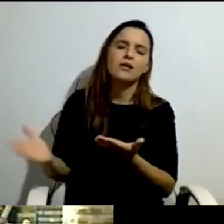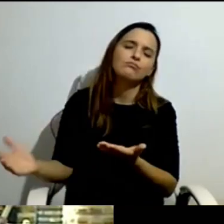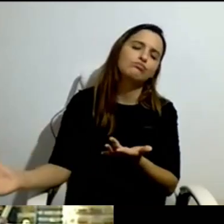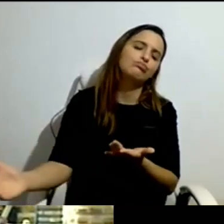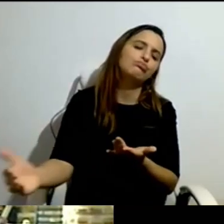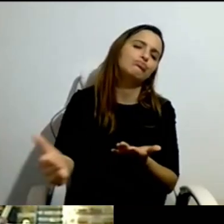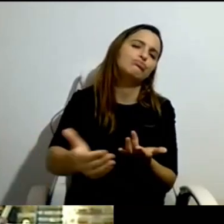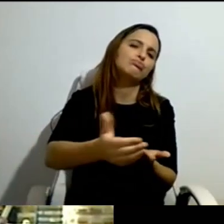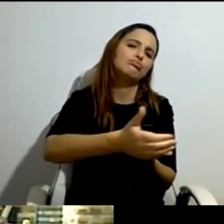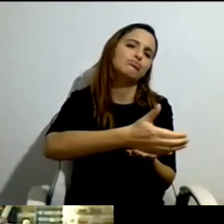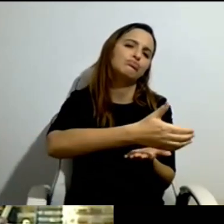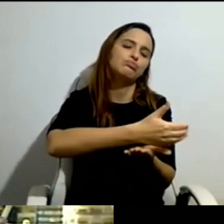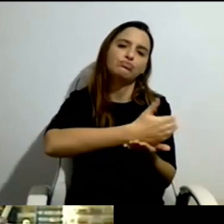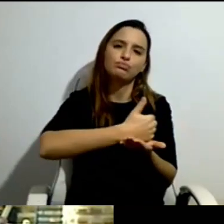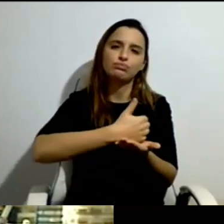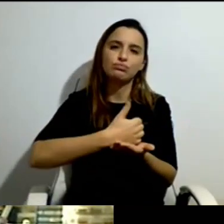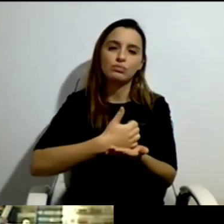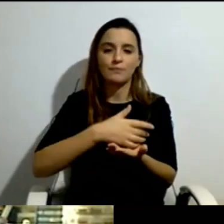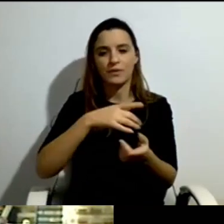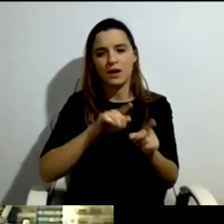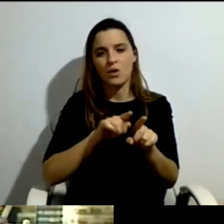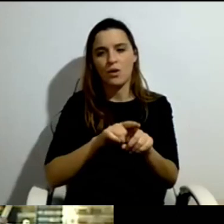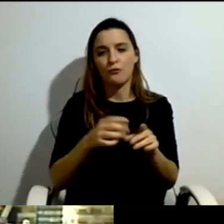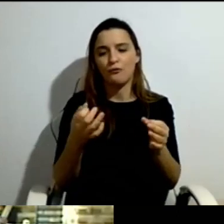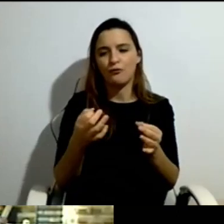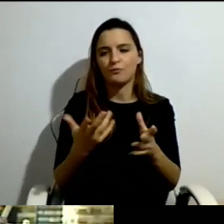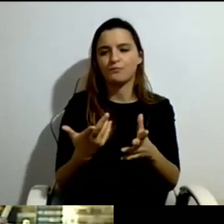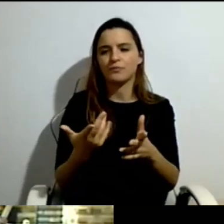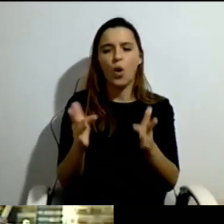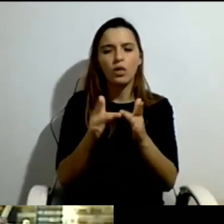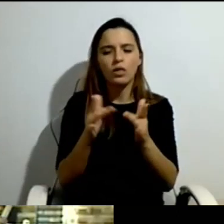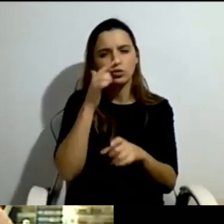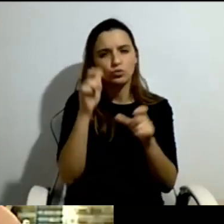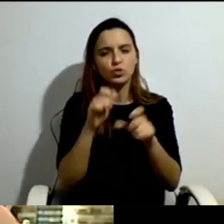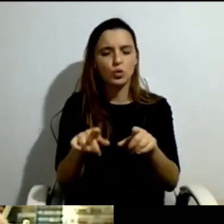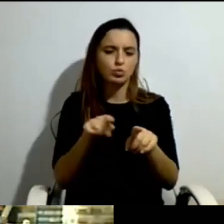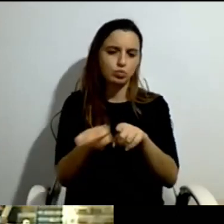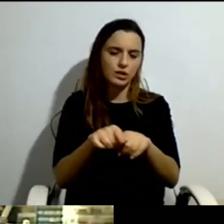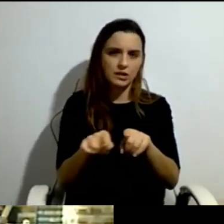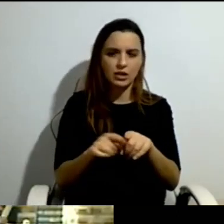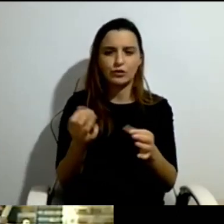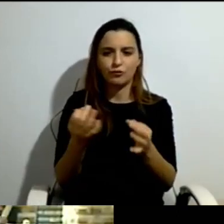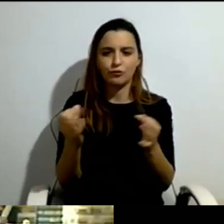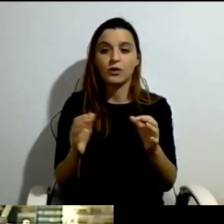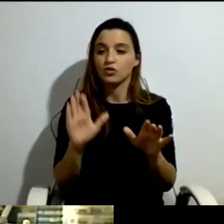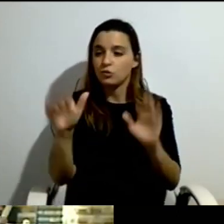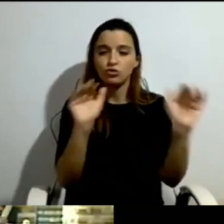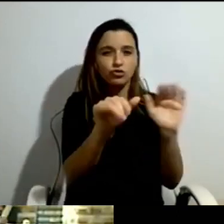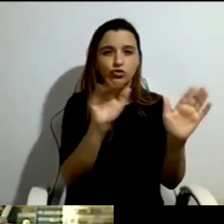who were supporting our model. from the very right to the extreme left,